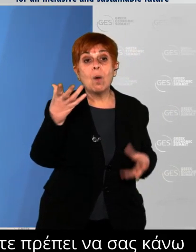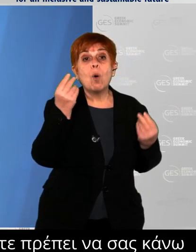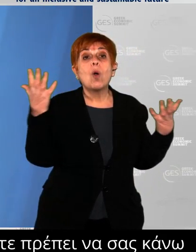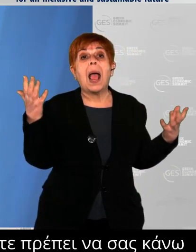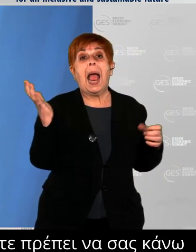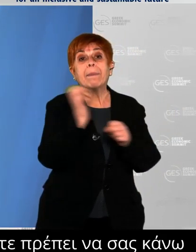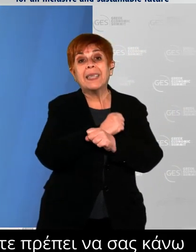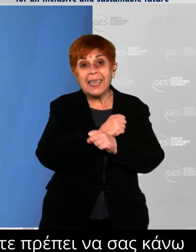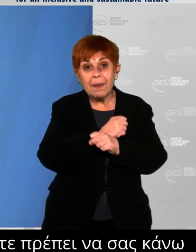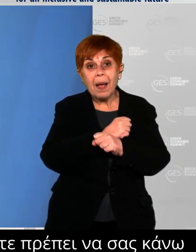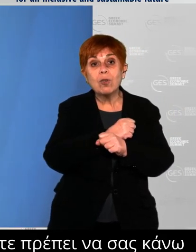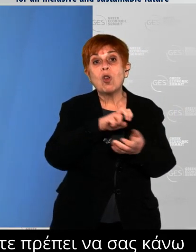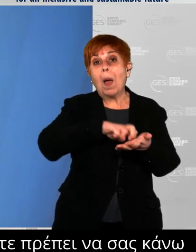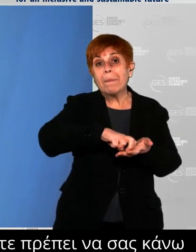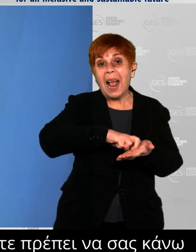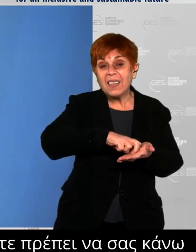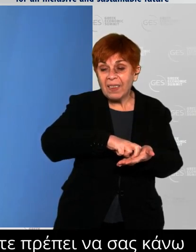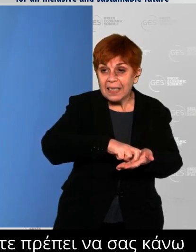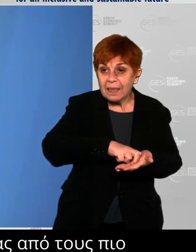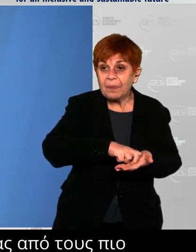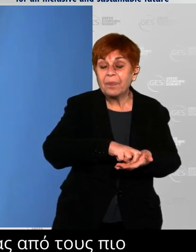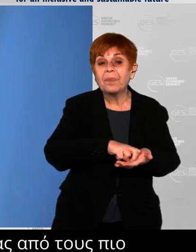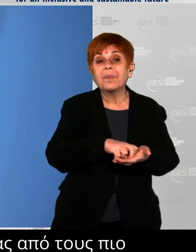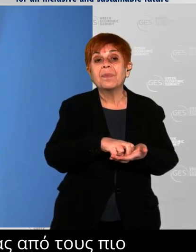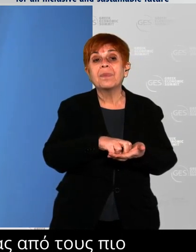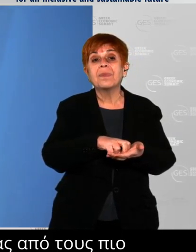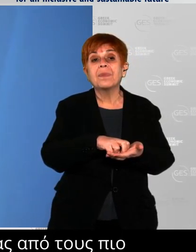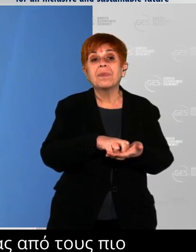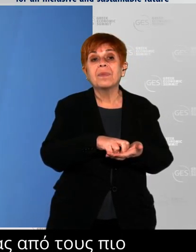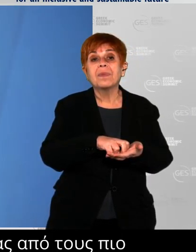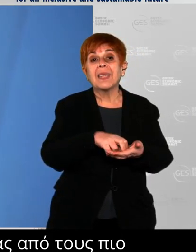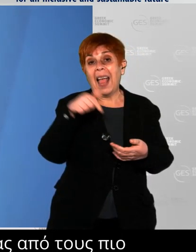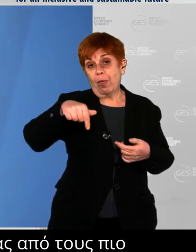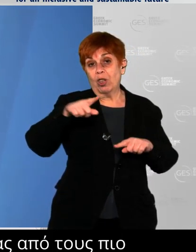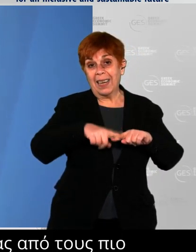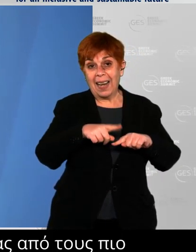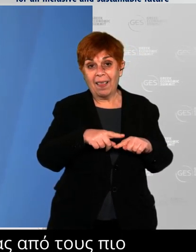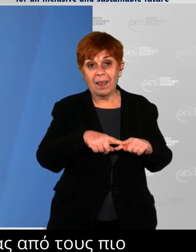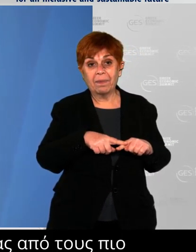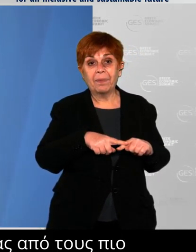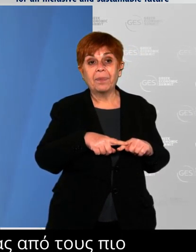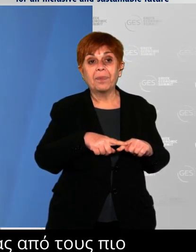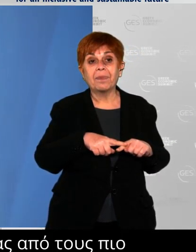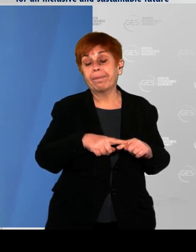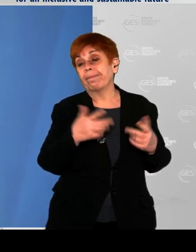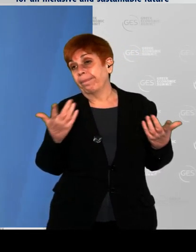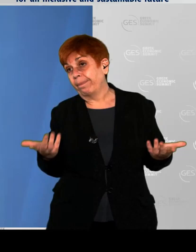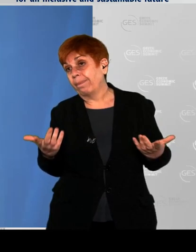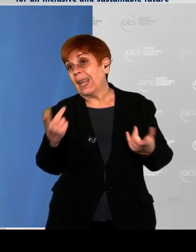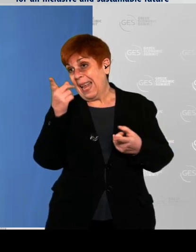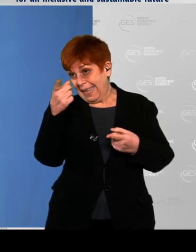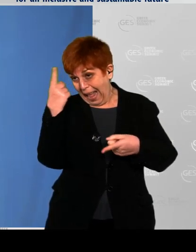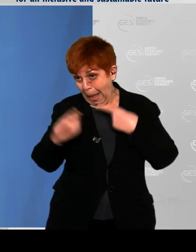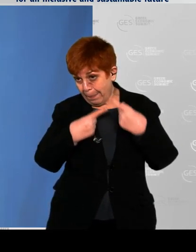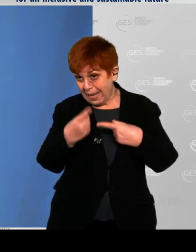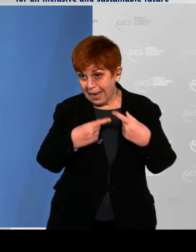some of us, maybe the most, in Greece. Given your experience, if there was one